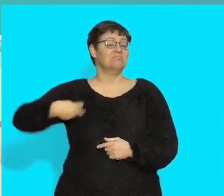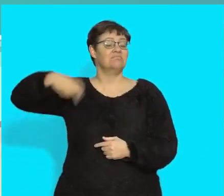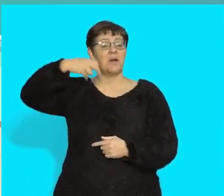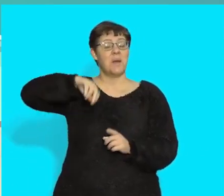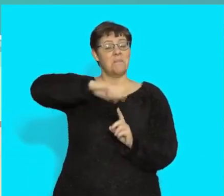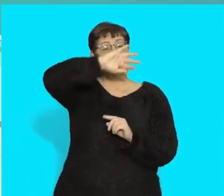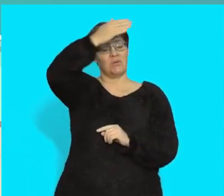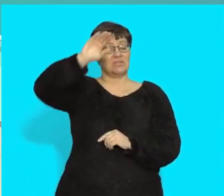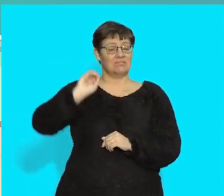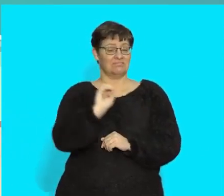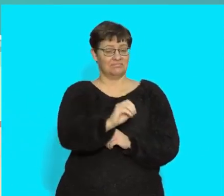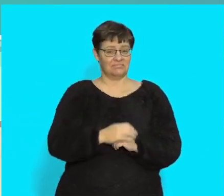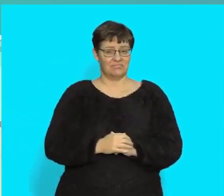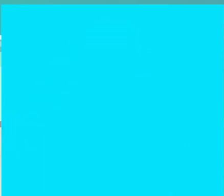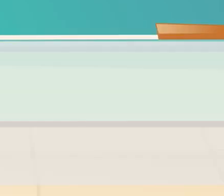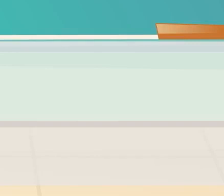Coming Round the Mountain.